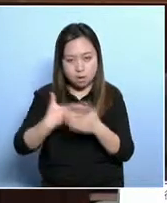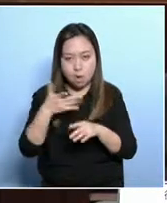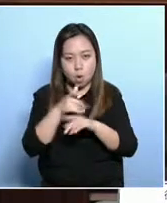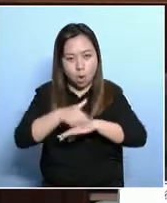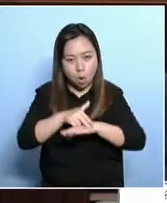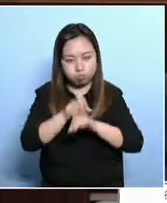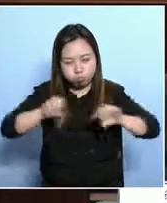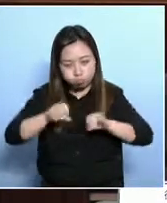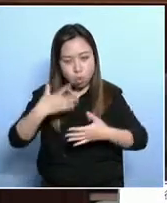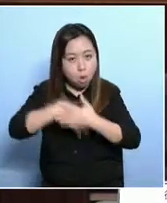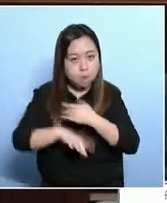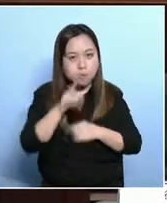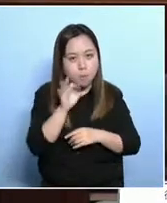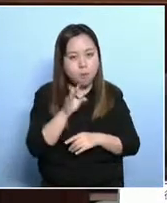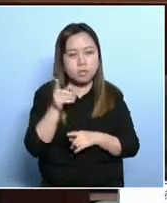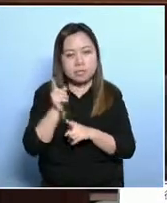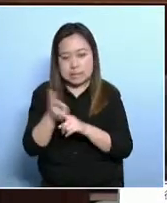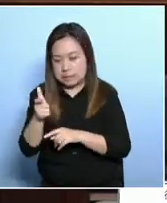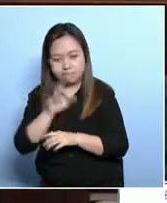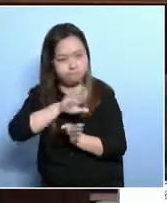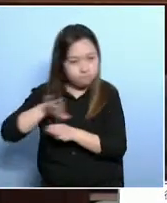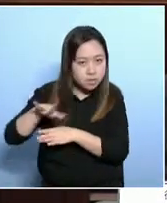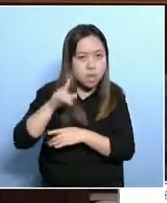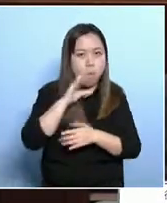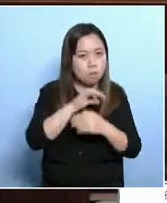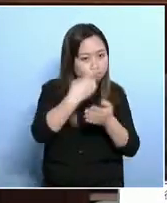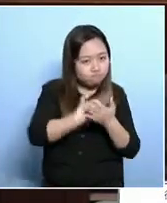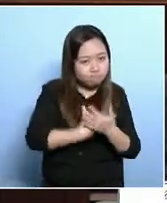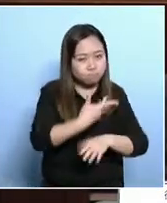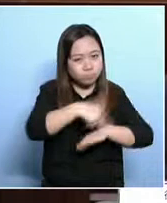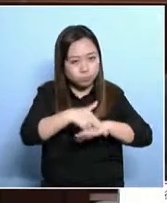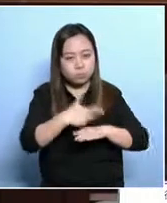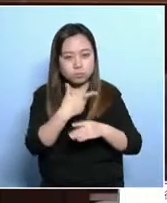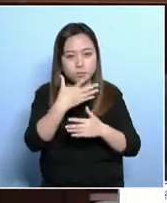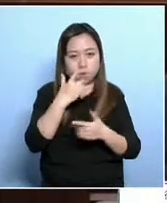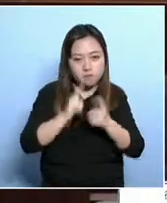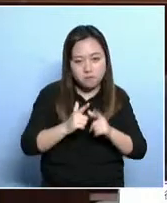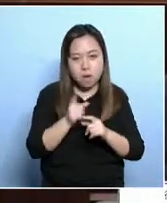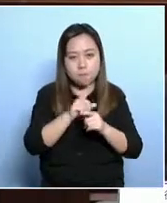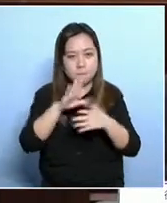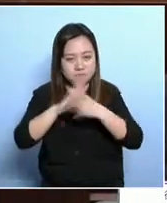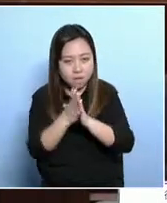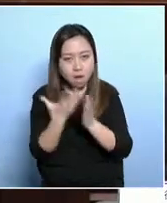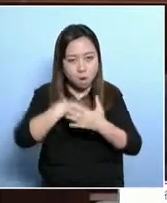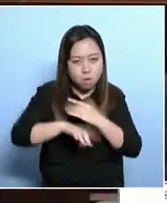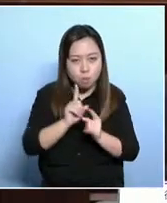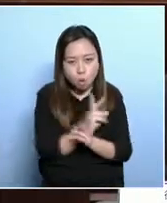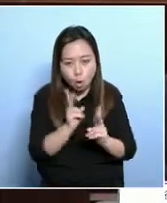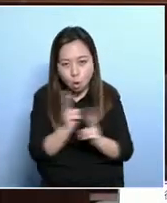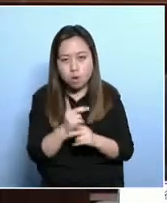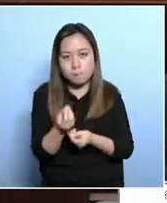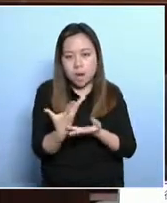perhaps in our policies, we